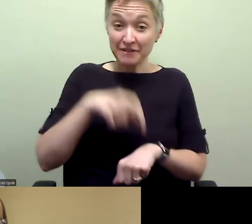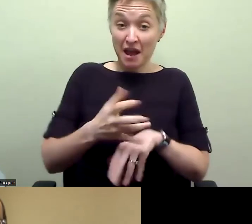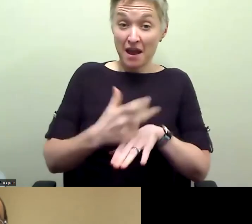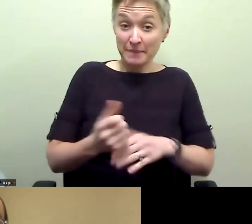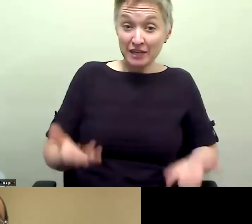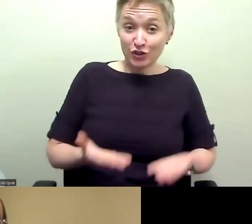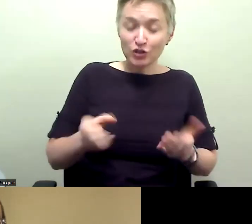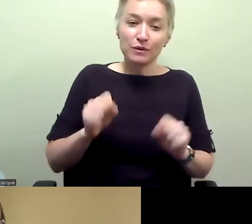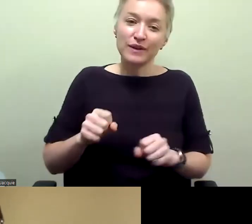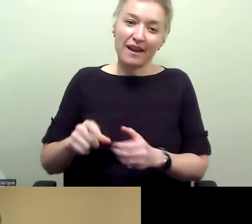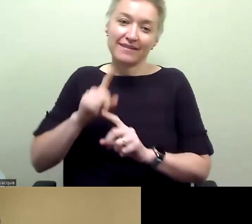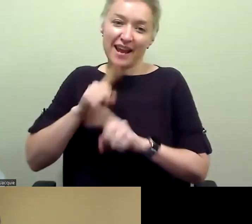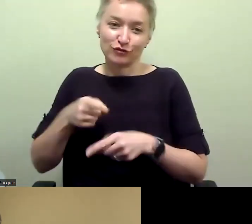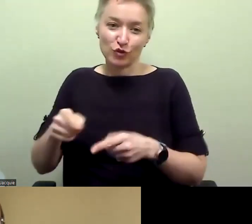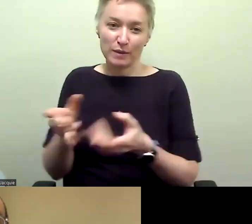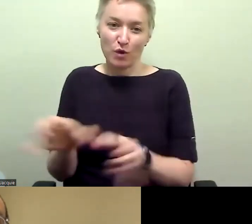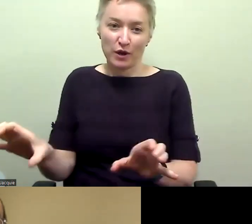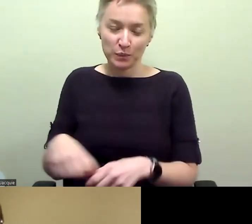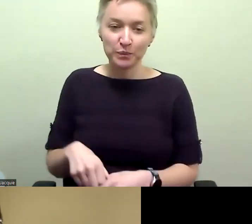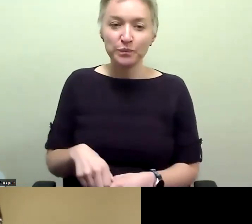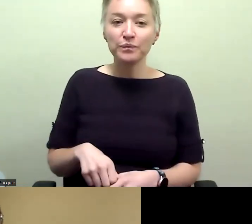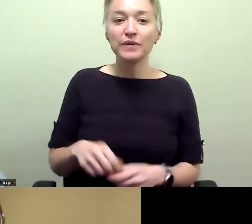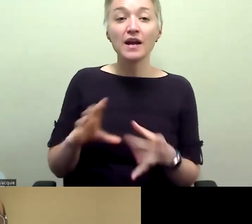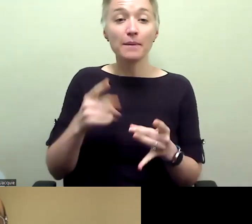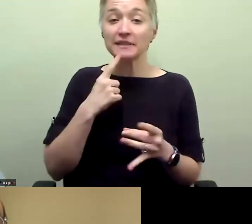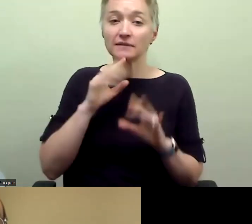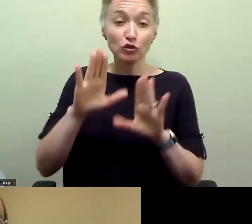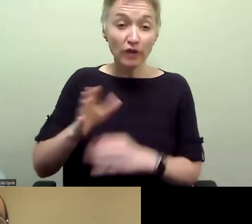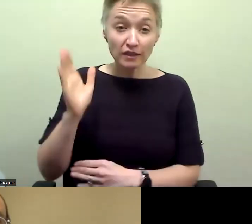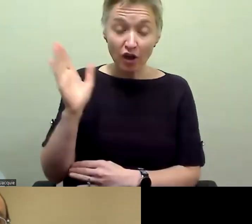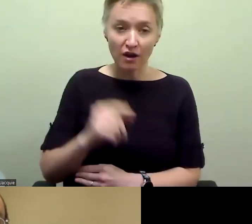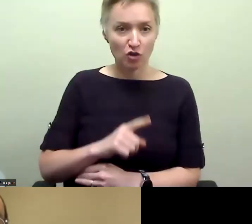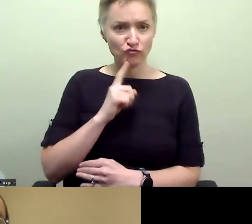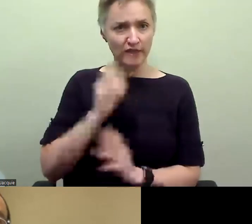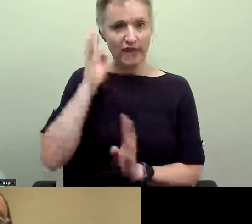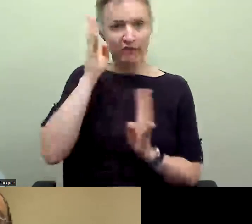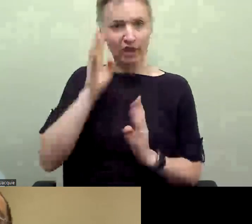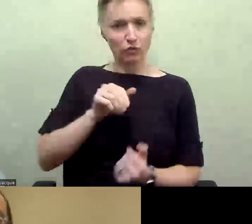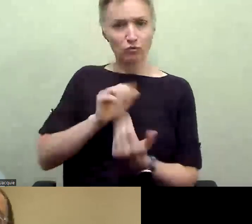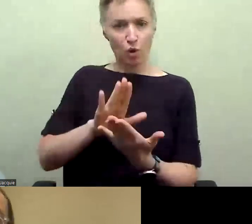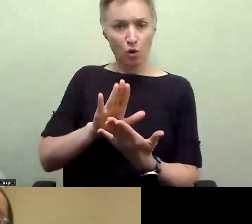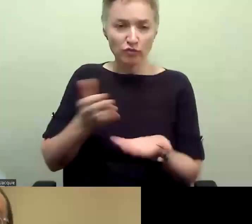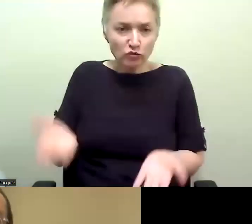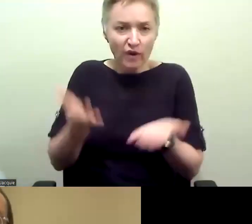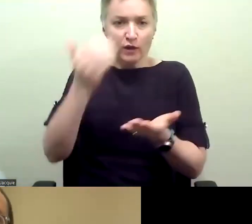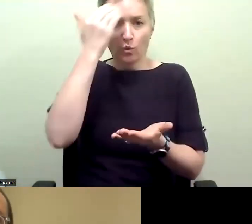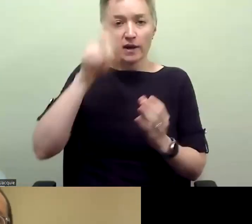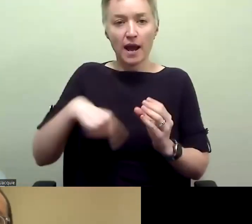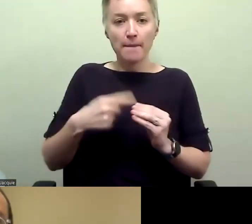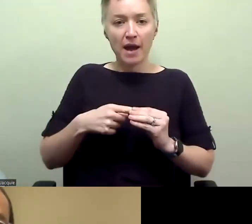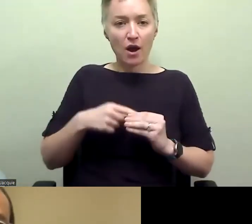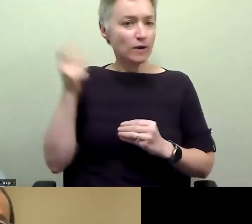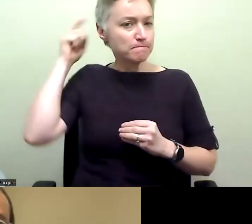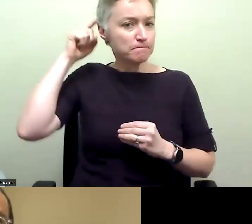the, in the breakout session. And the comment says, this is a fantastic talk and an innovative approach to raising awareness about implicit biases and social